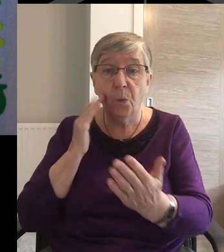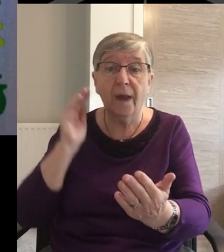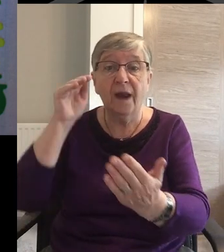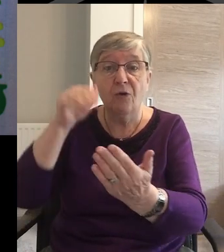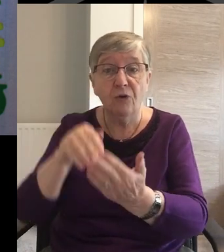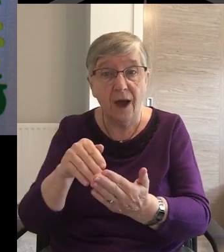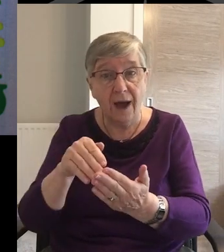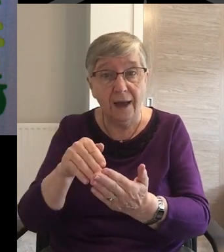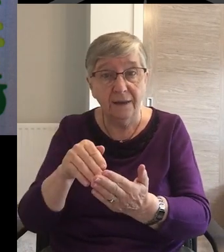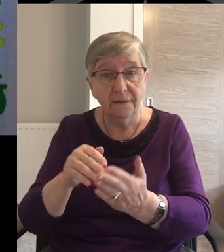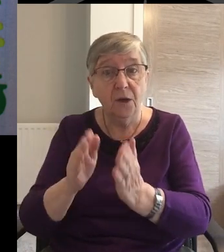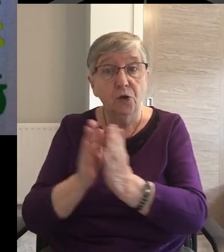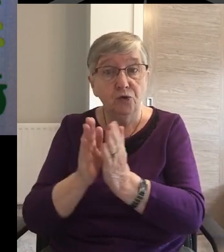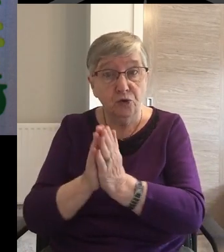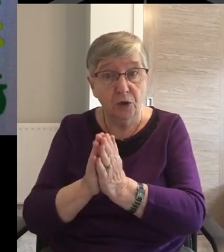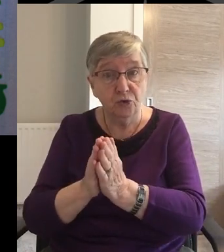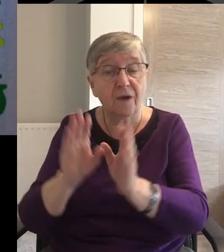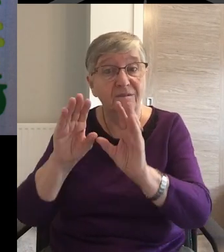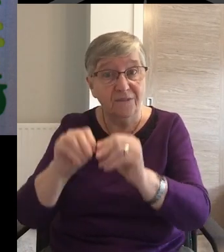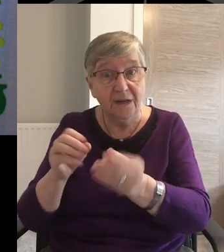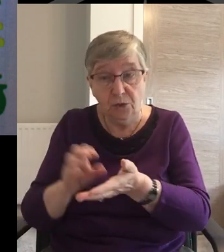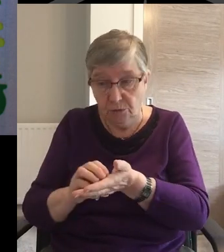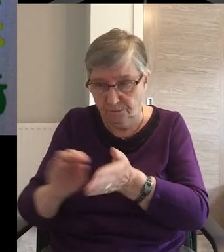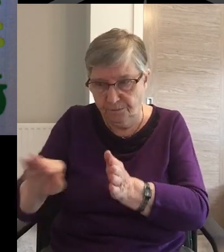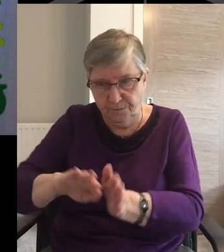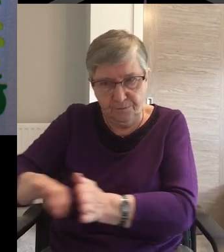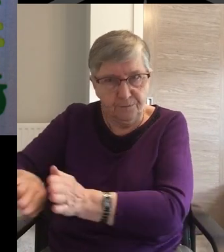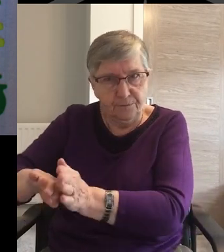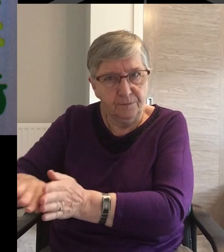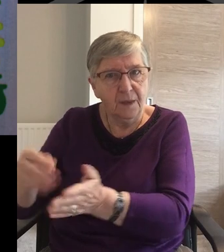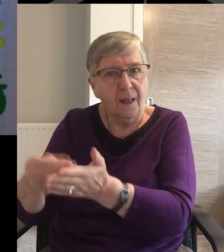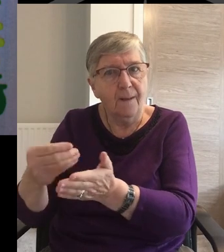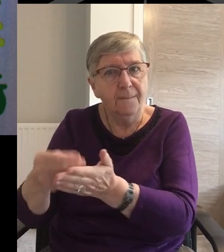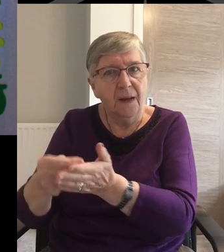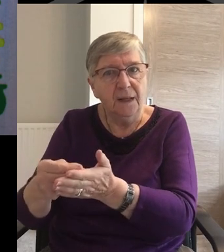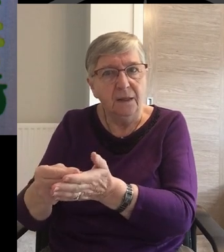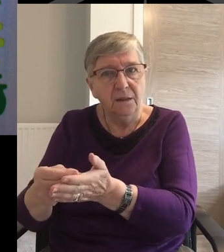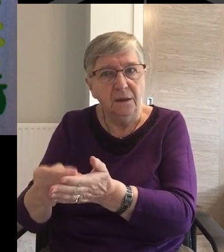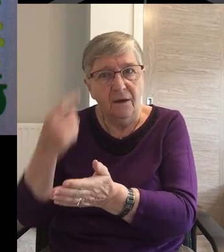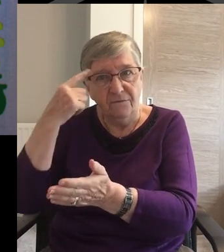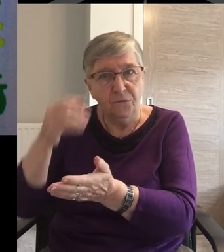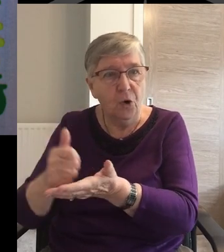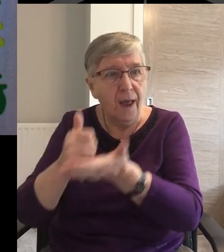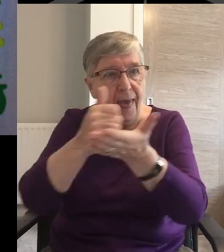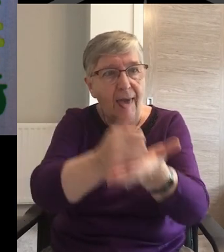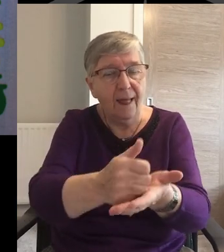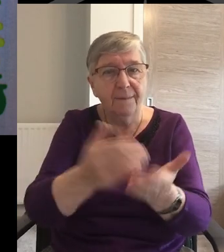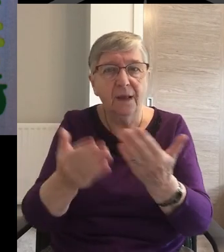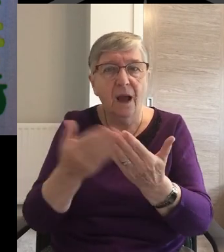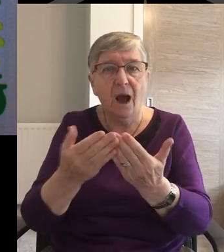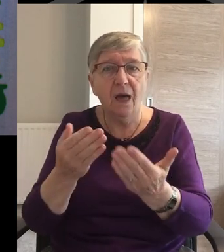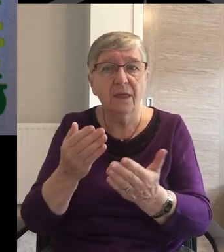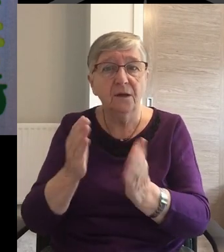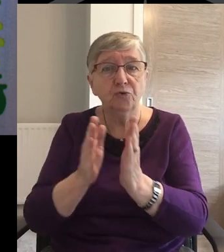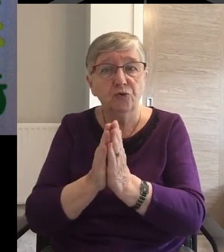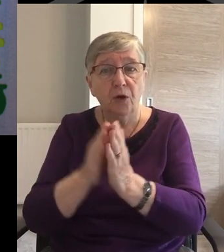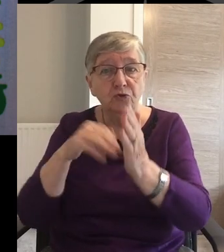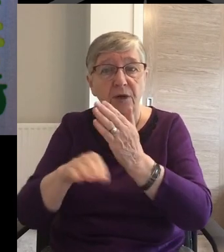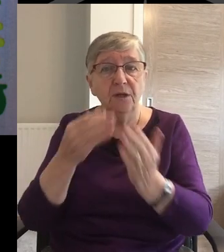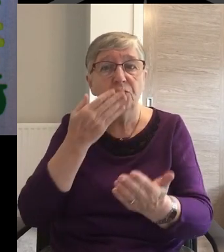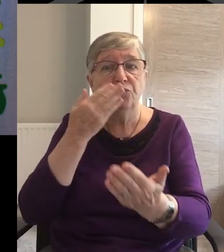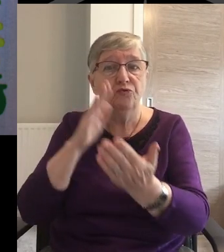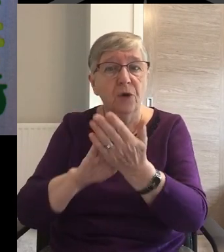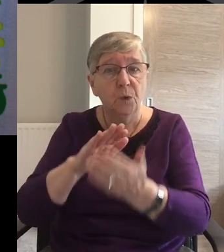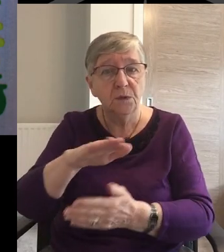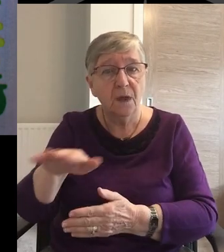Corinth The Church will have put aside The full amount of money They are going to contribute For the impoverished Jerusalem church